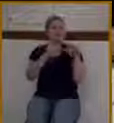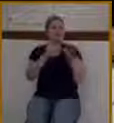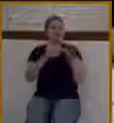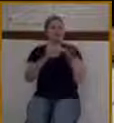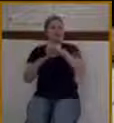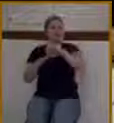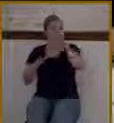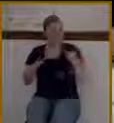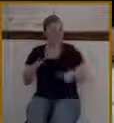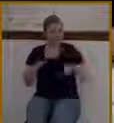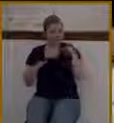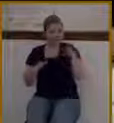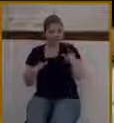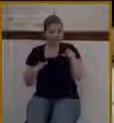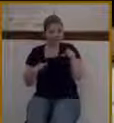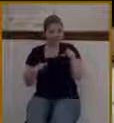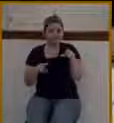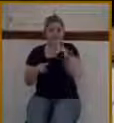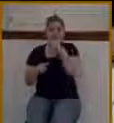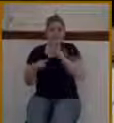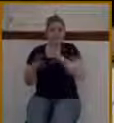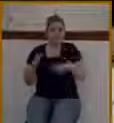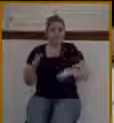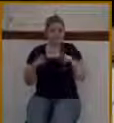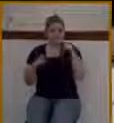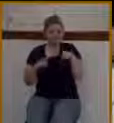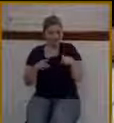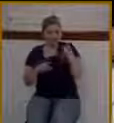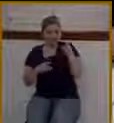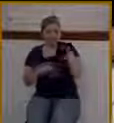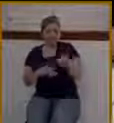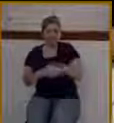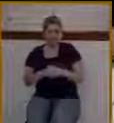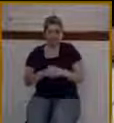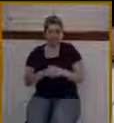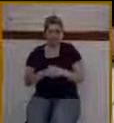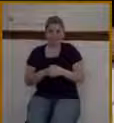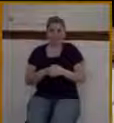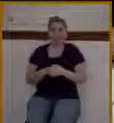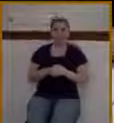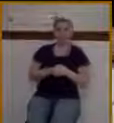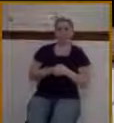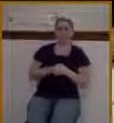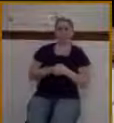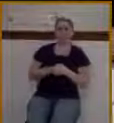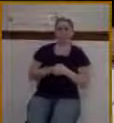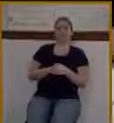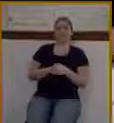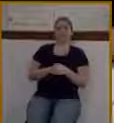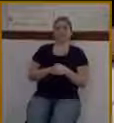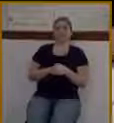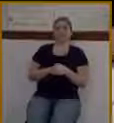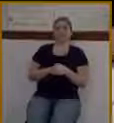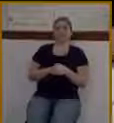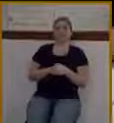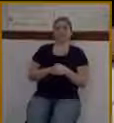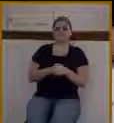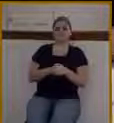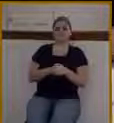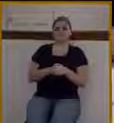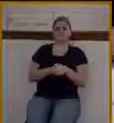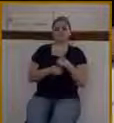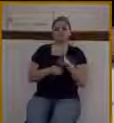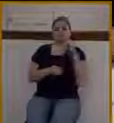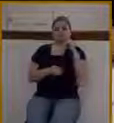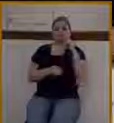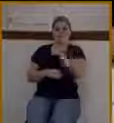of him. In the ancient world, including Israel, one of the prerogatives of a king was to be able to commandeer a